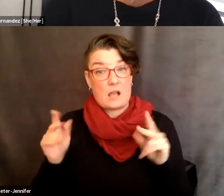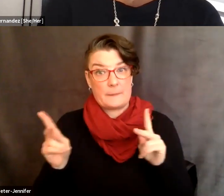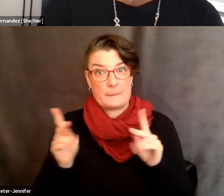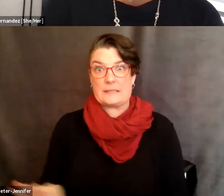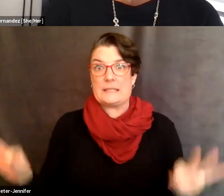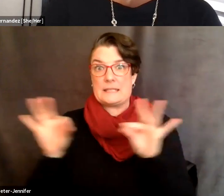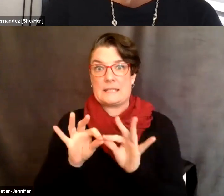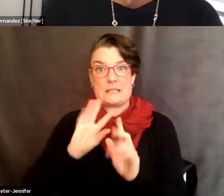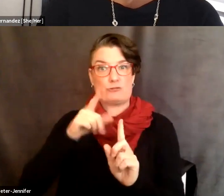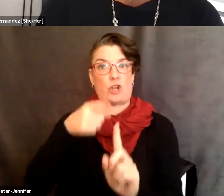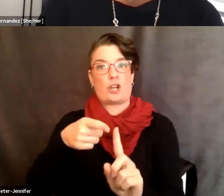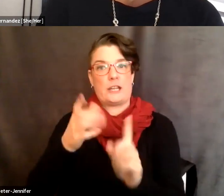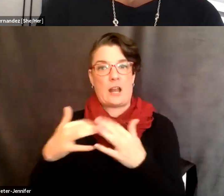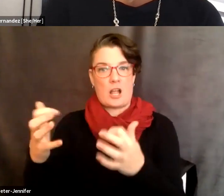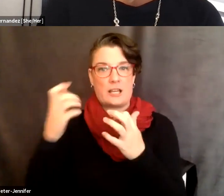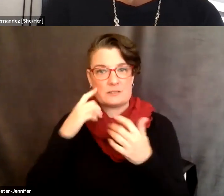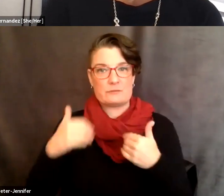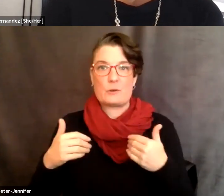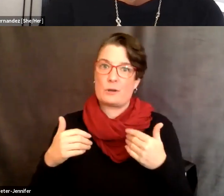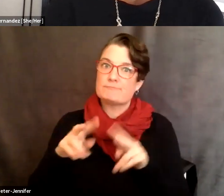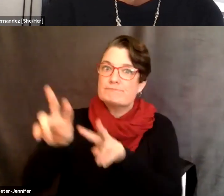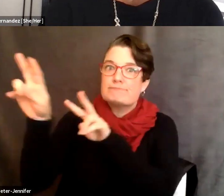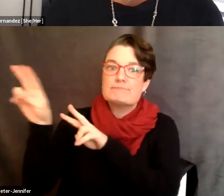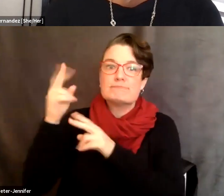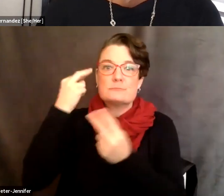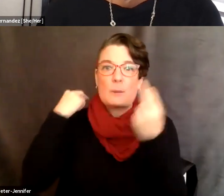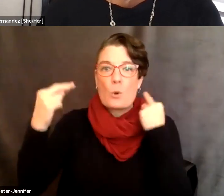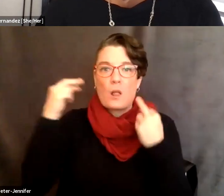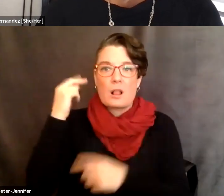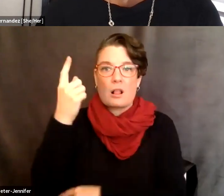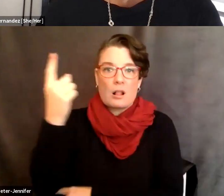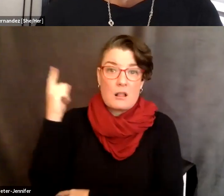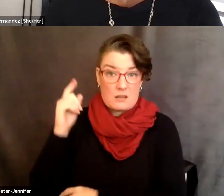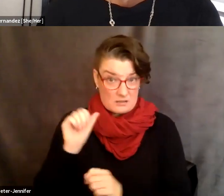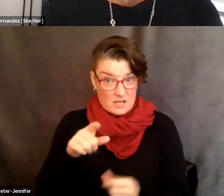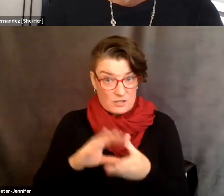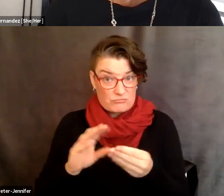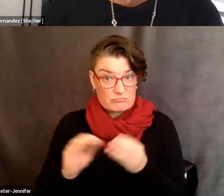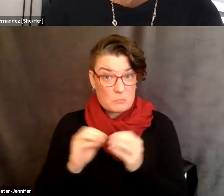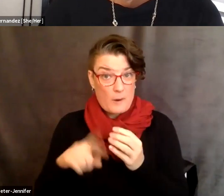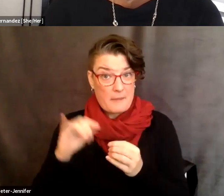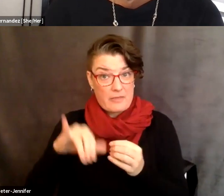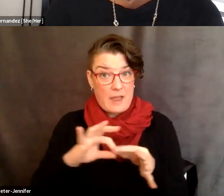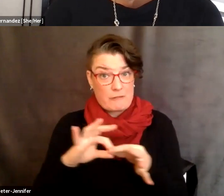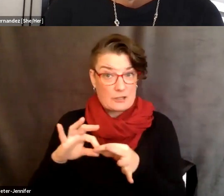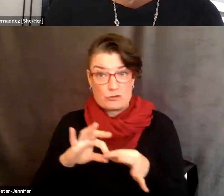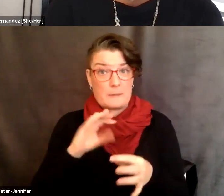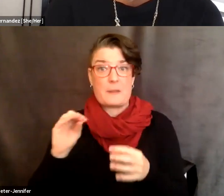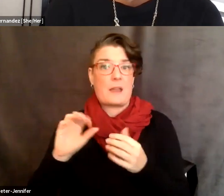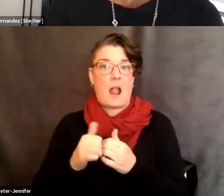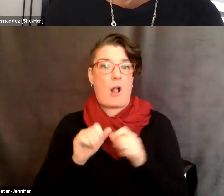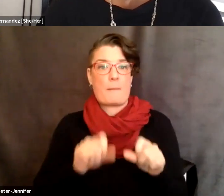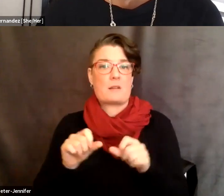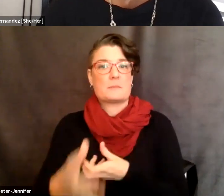target audience for memorials. Can you say a bit more about this relationship and in particular about the potential of engagement